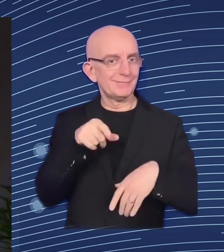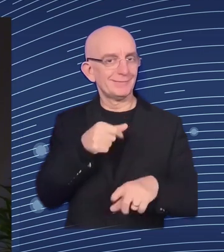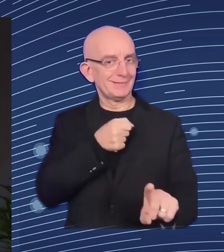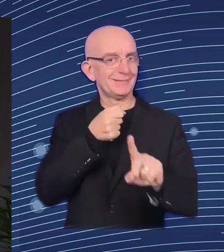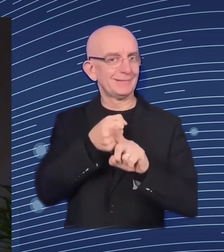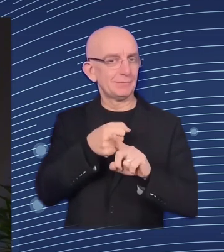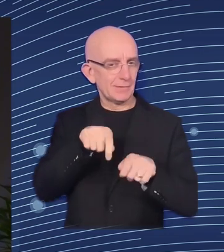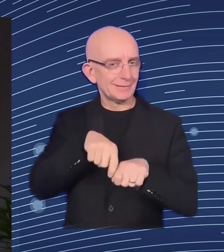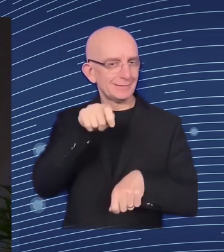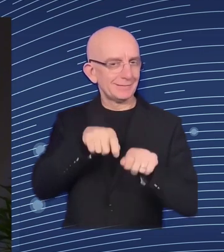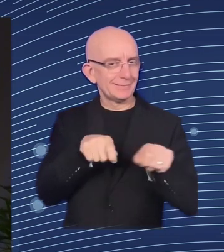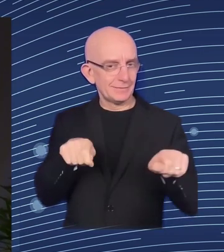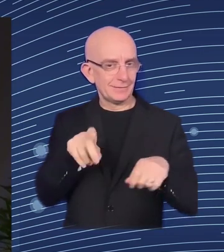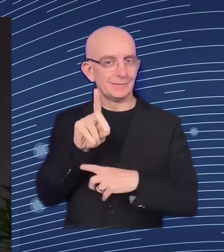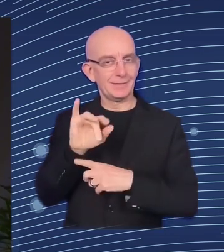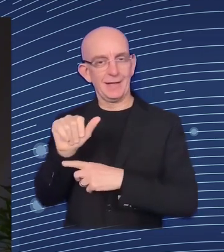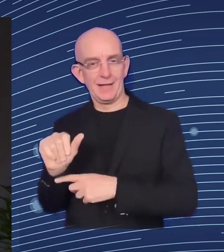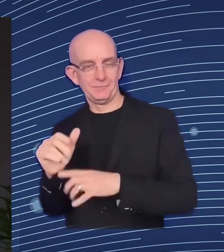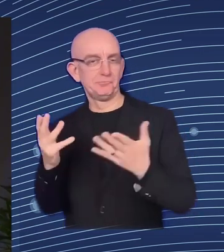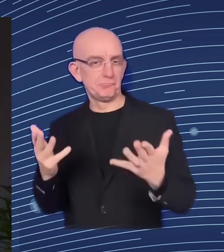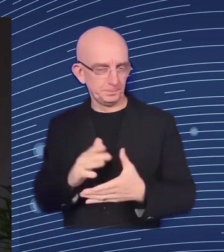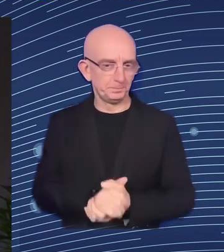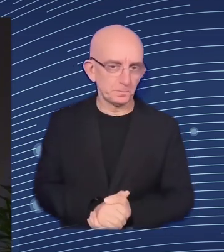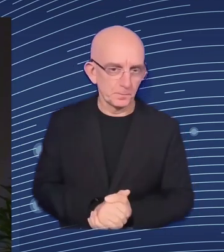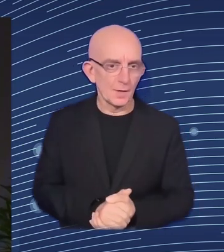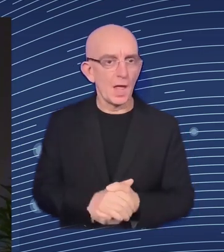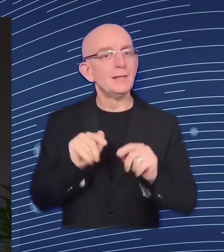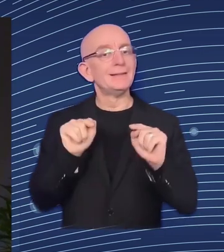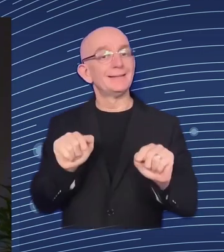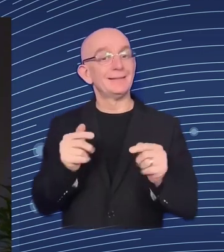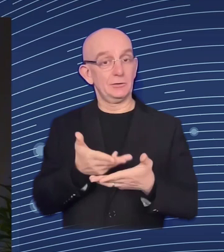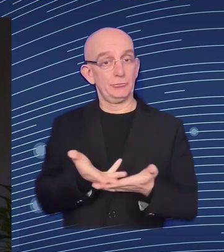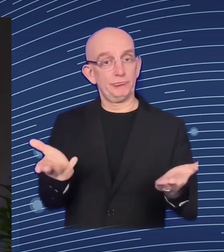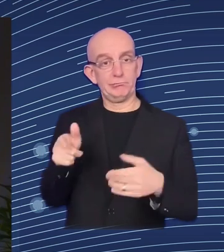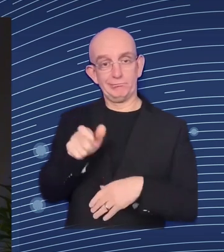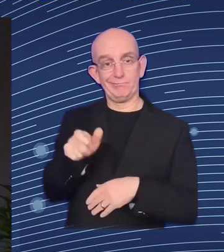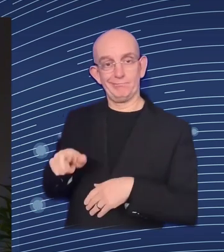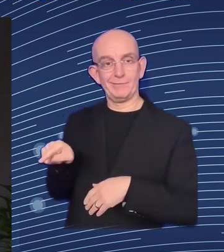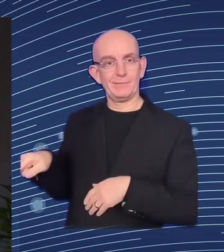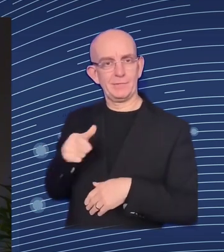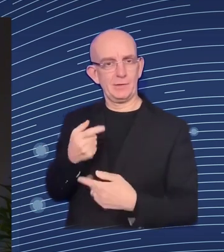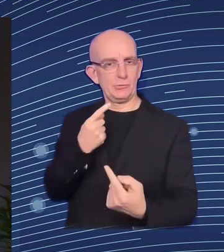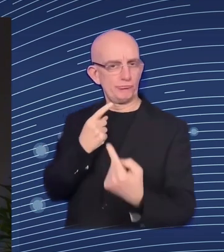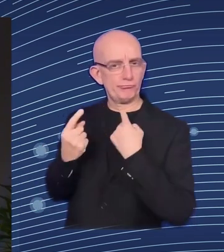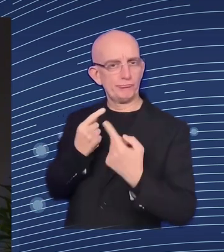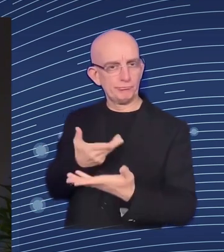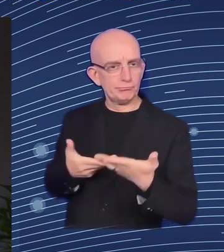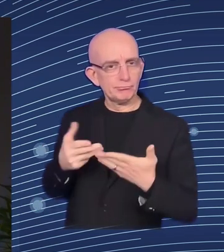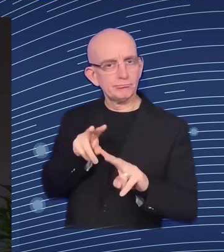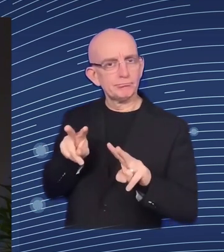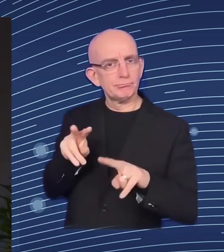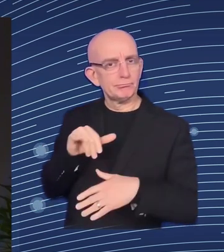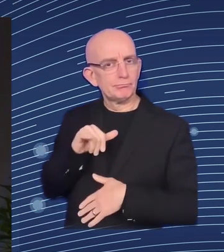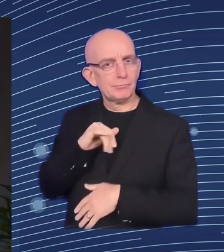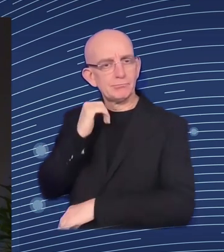to learn more. But now, let me introduce our distinguished speakers today. We will hear